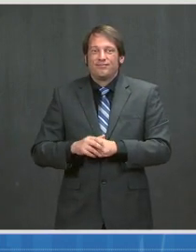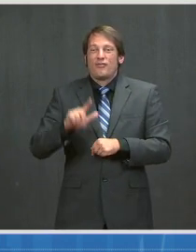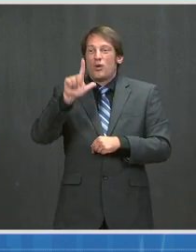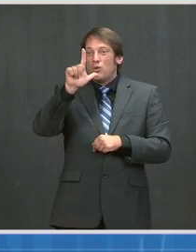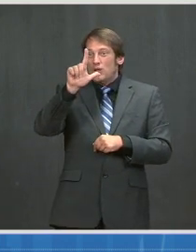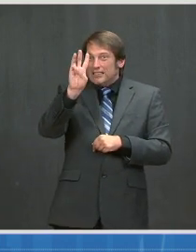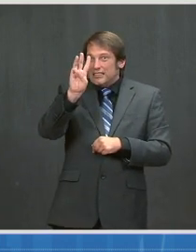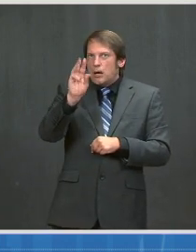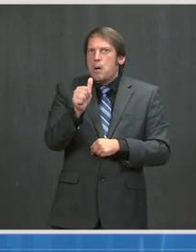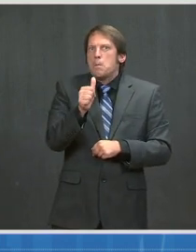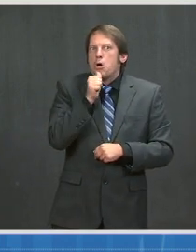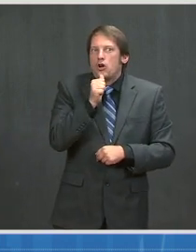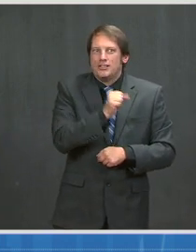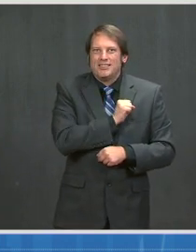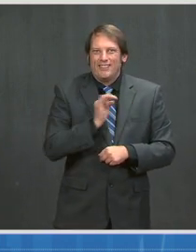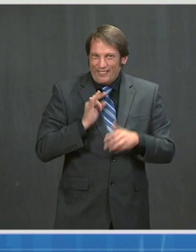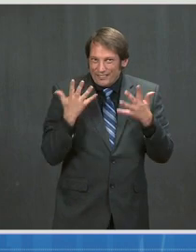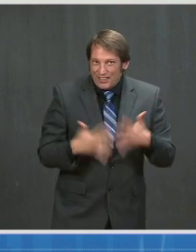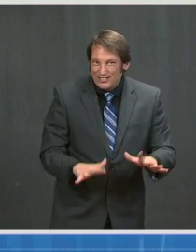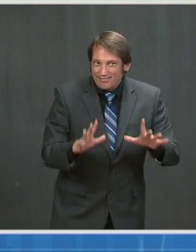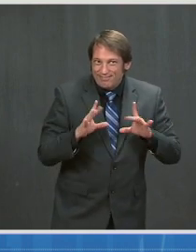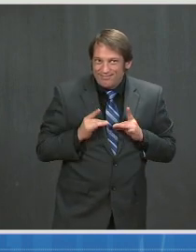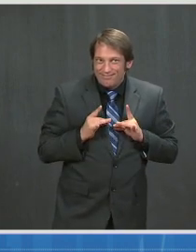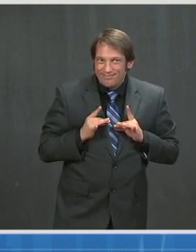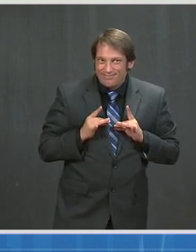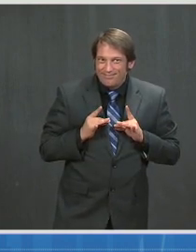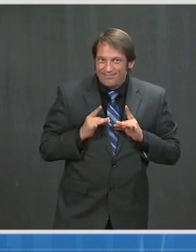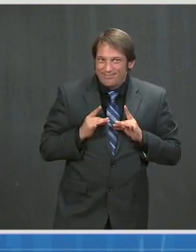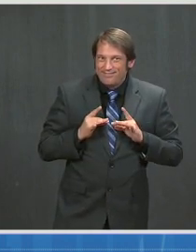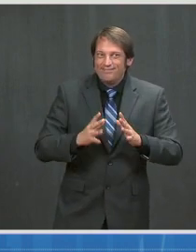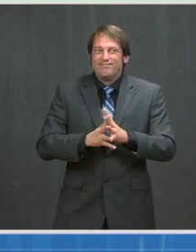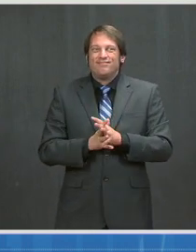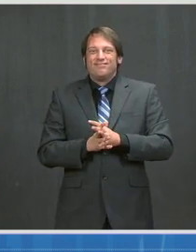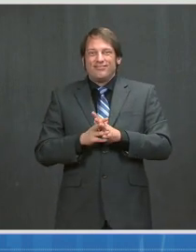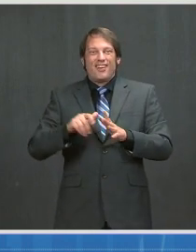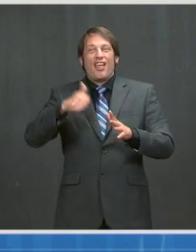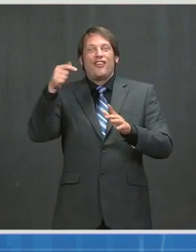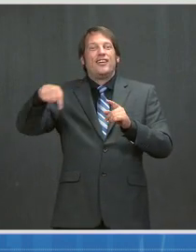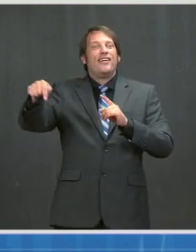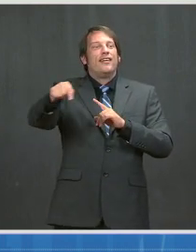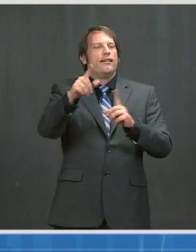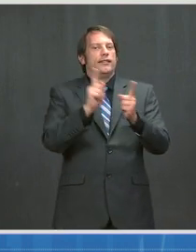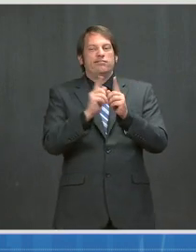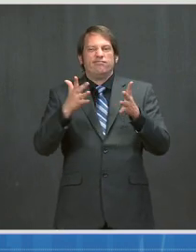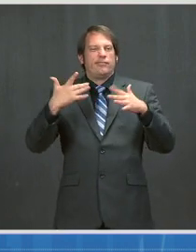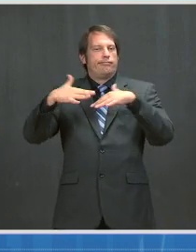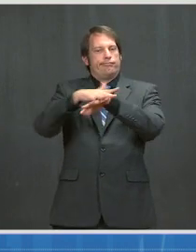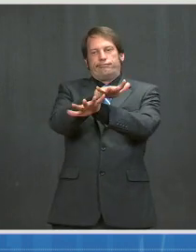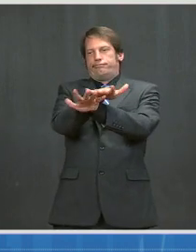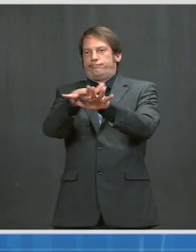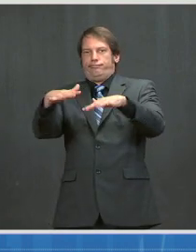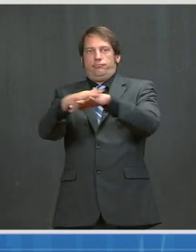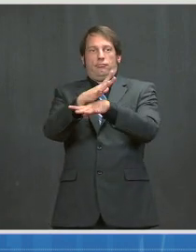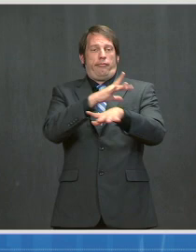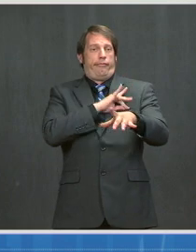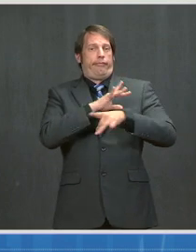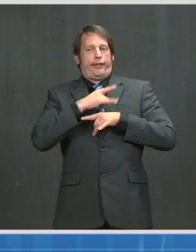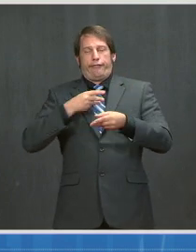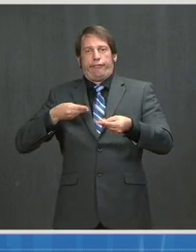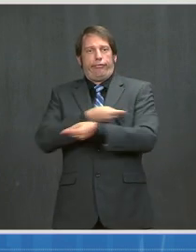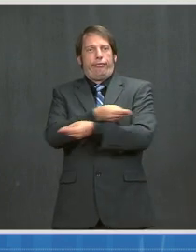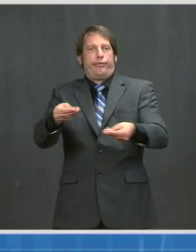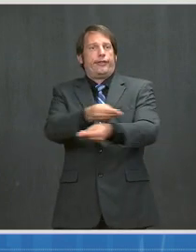cases occurred among contacts of people who attended the opening and got COVID-19. Twelve were household contacts,